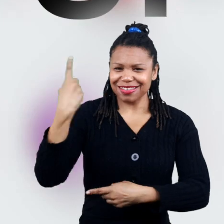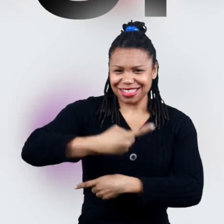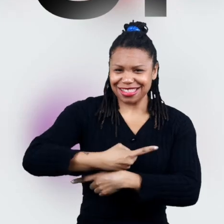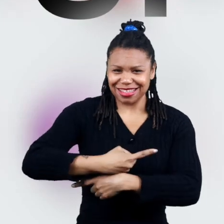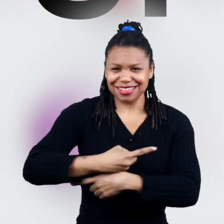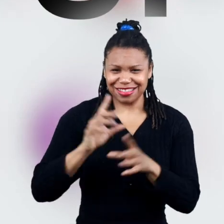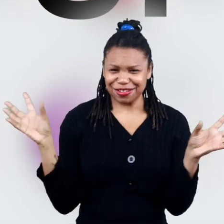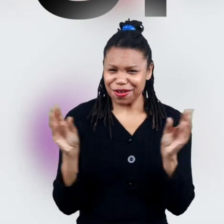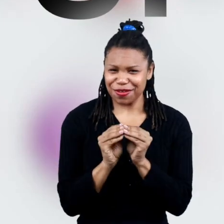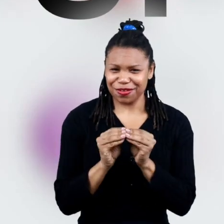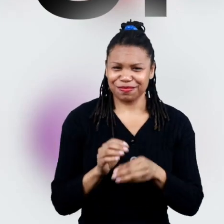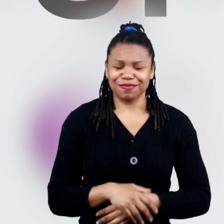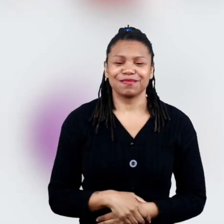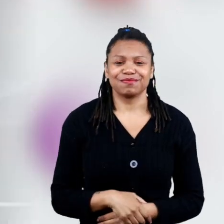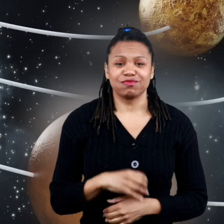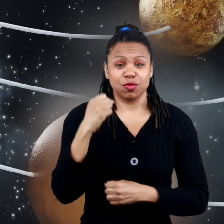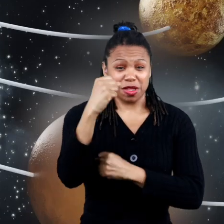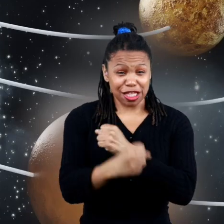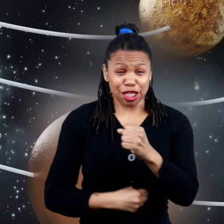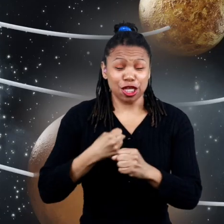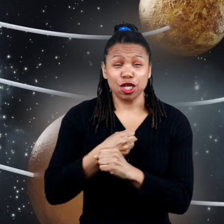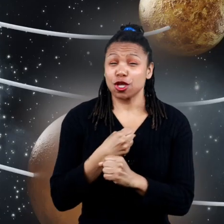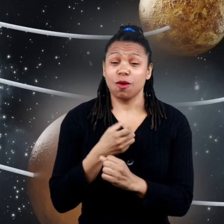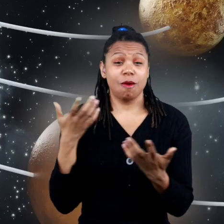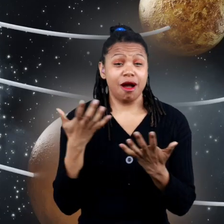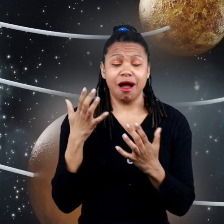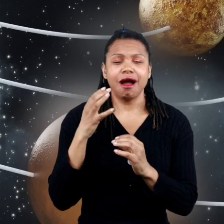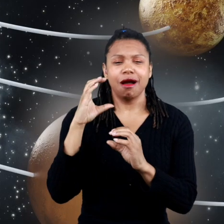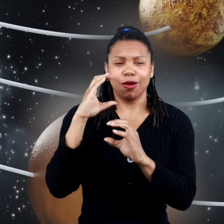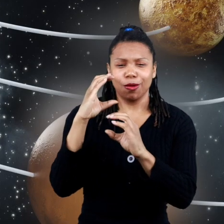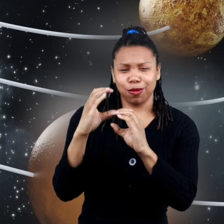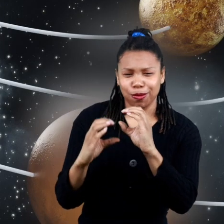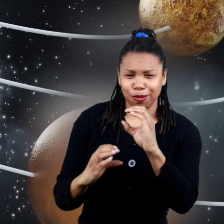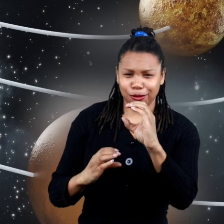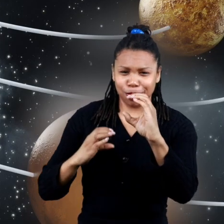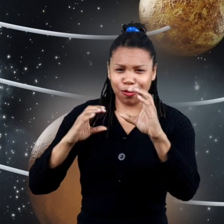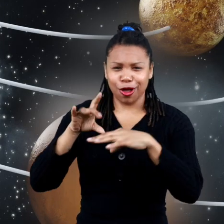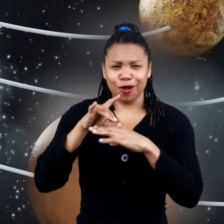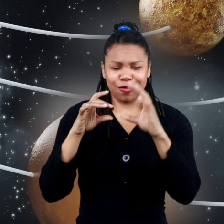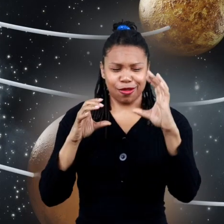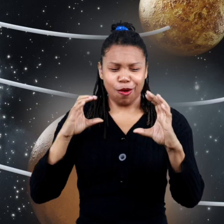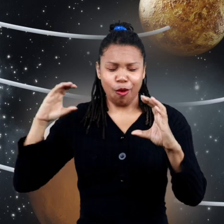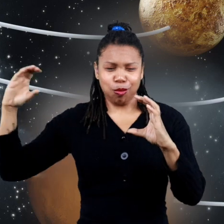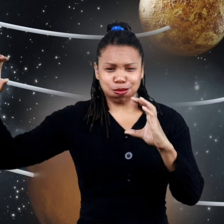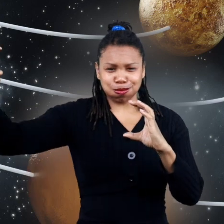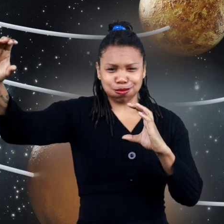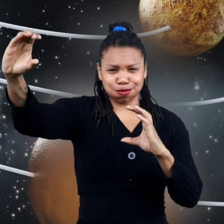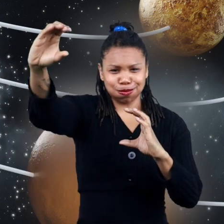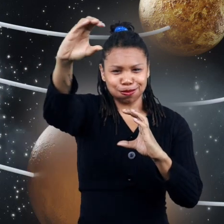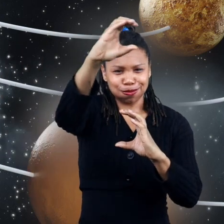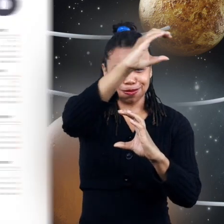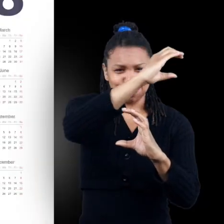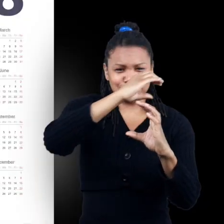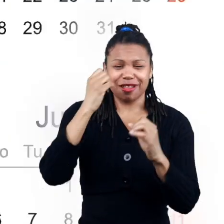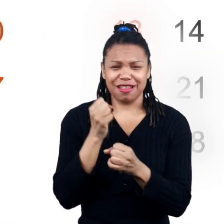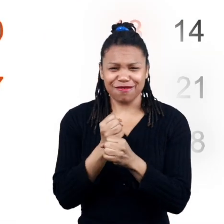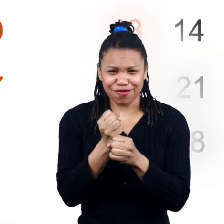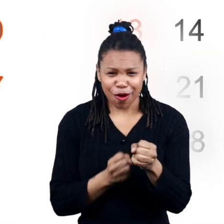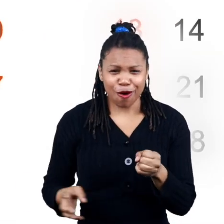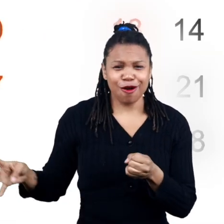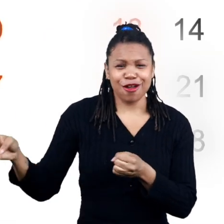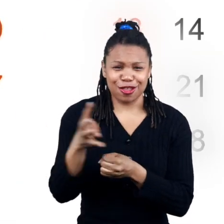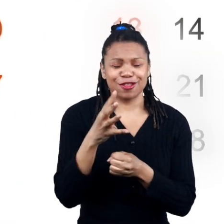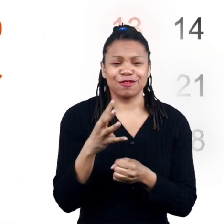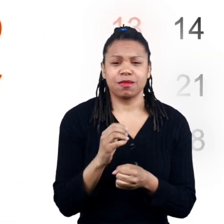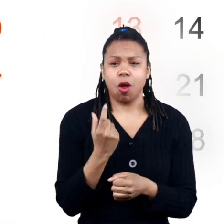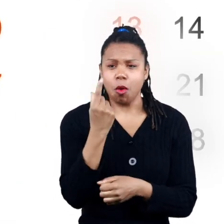365 days a year is based on the earth's rotation around the Sun every four